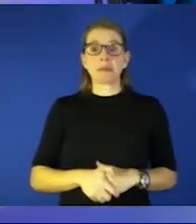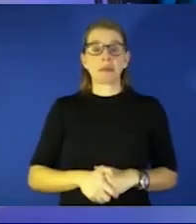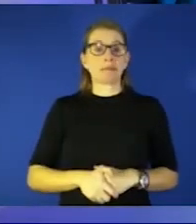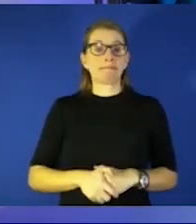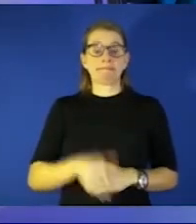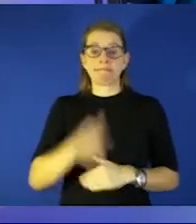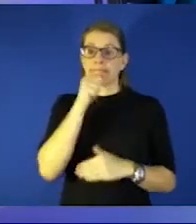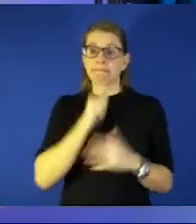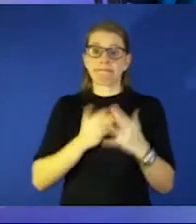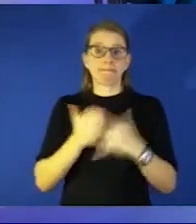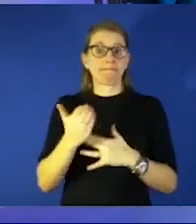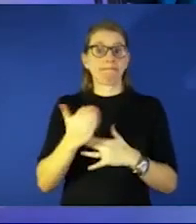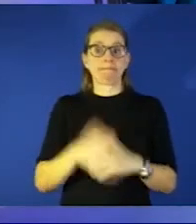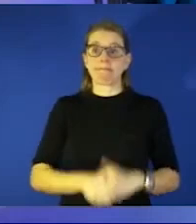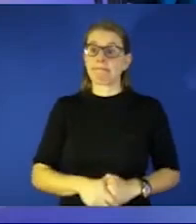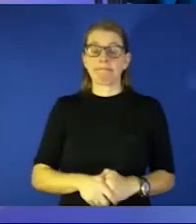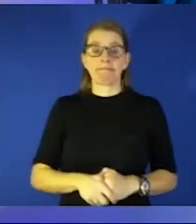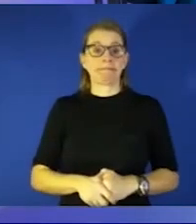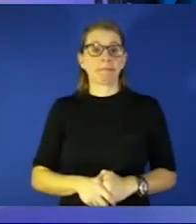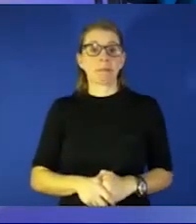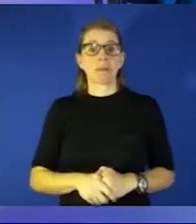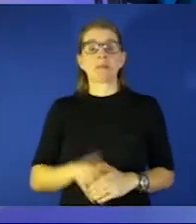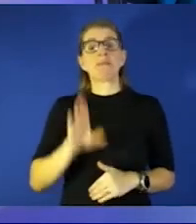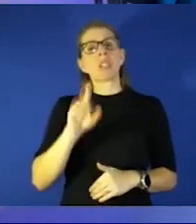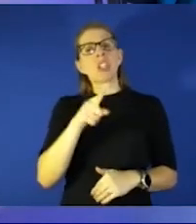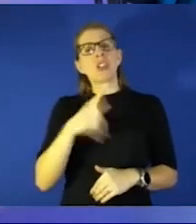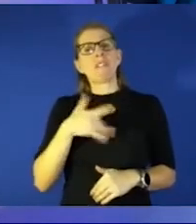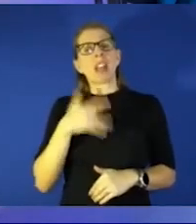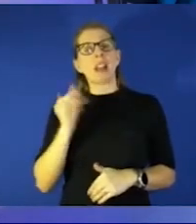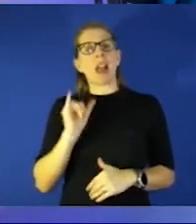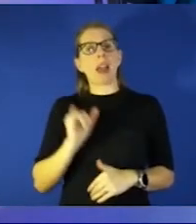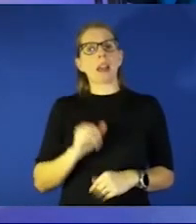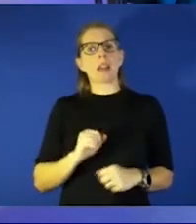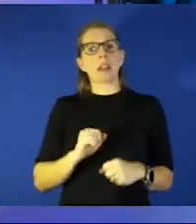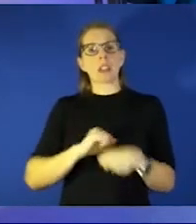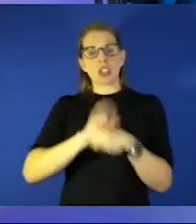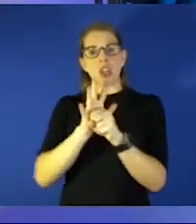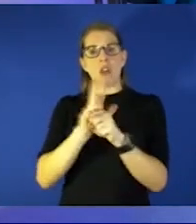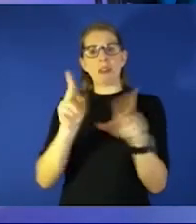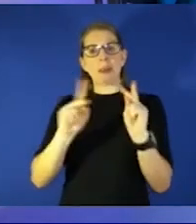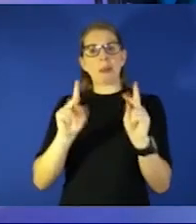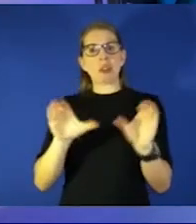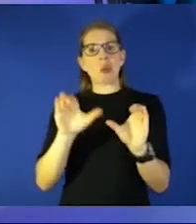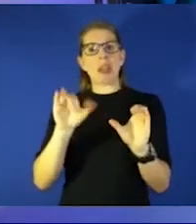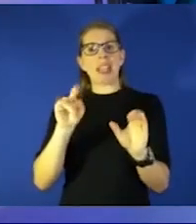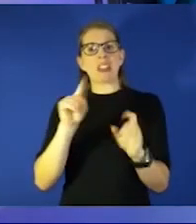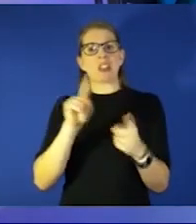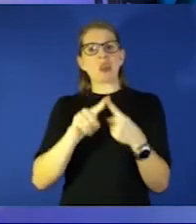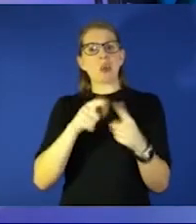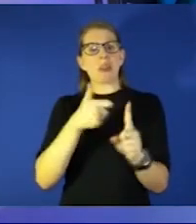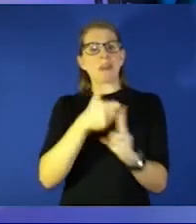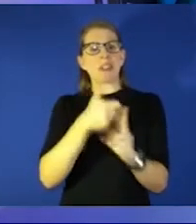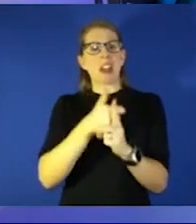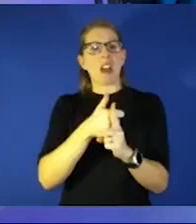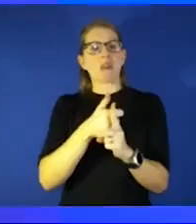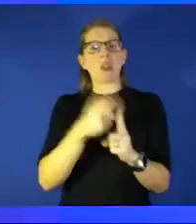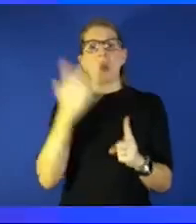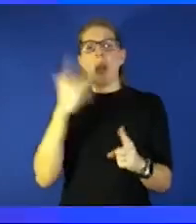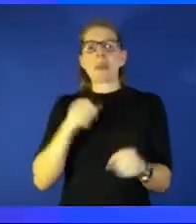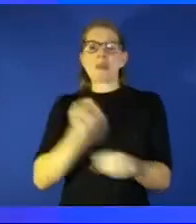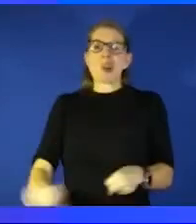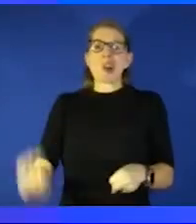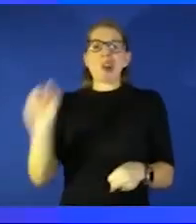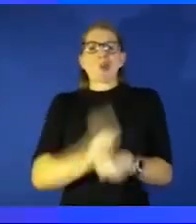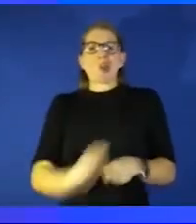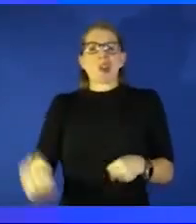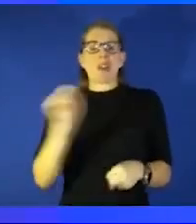do you ever feel like these covered people are doing it to themselves why am i working so hard at this i'm just